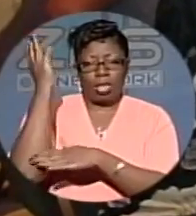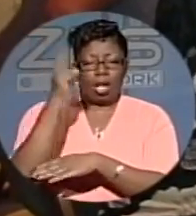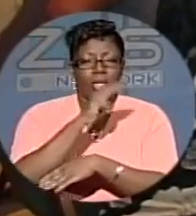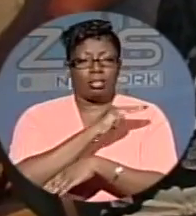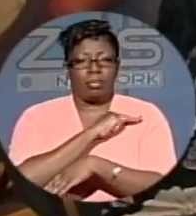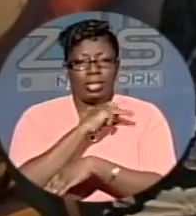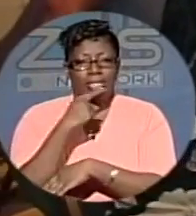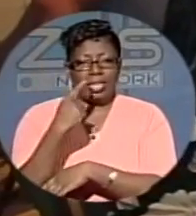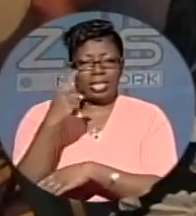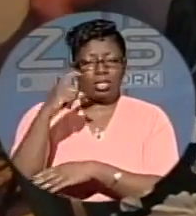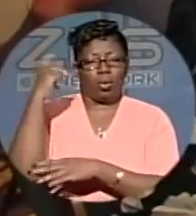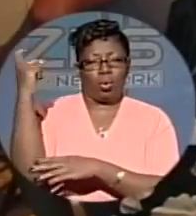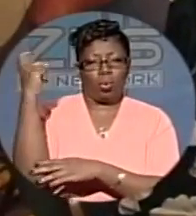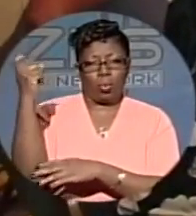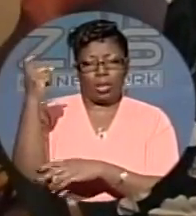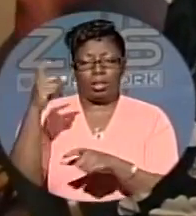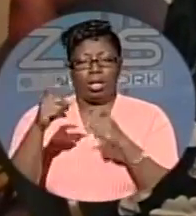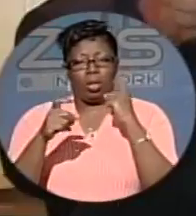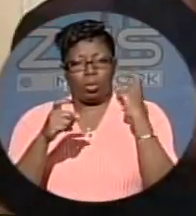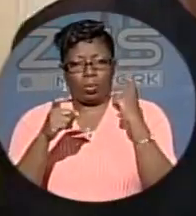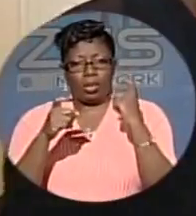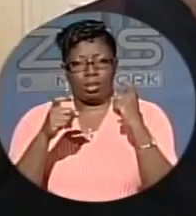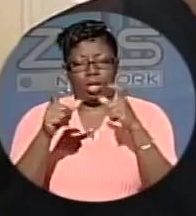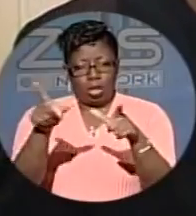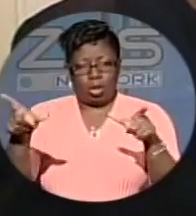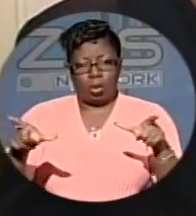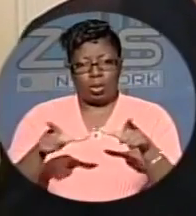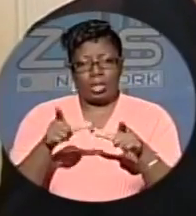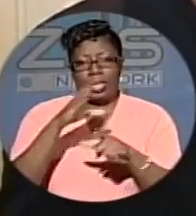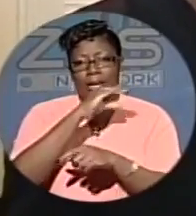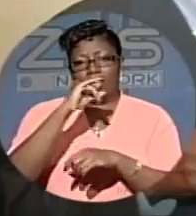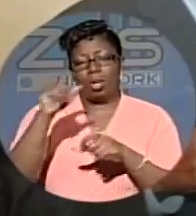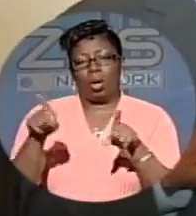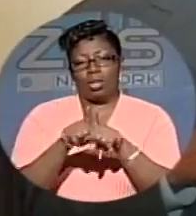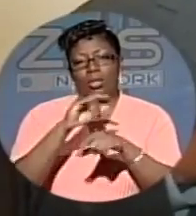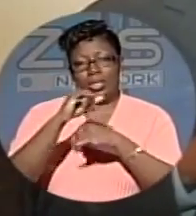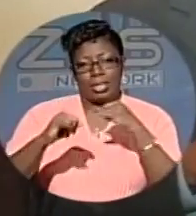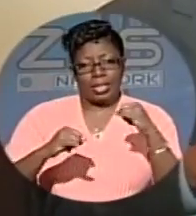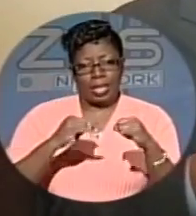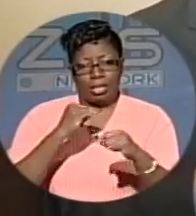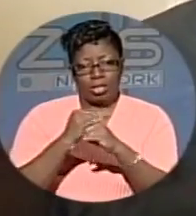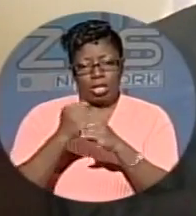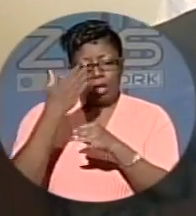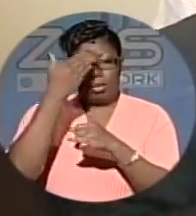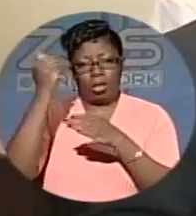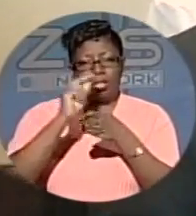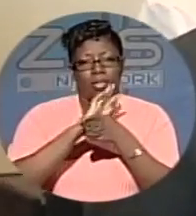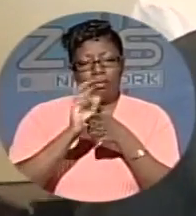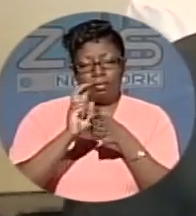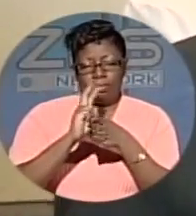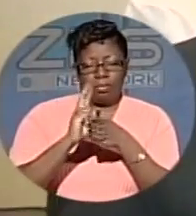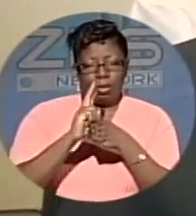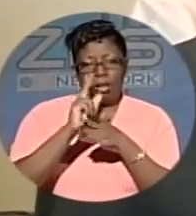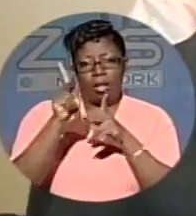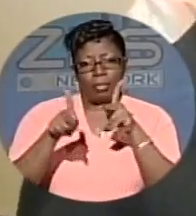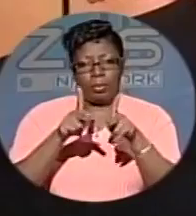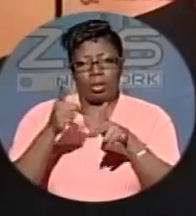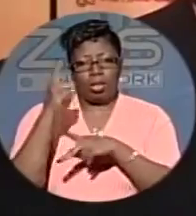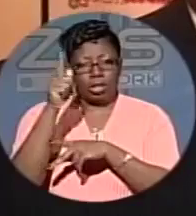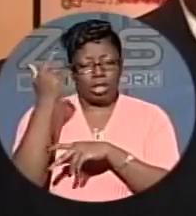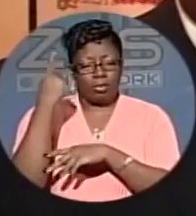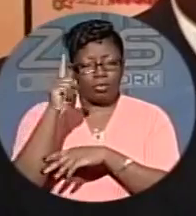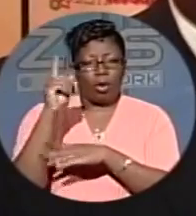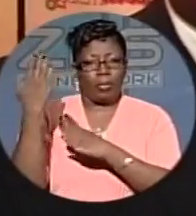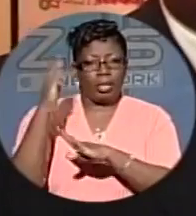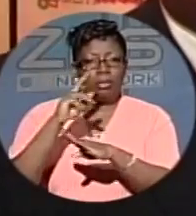a win-win for Ferguson, both locally and internationally, as the film industry is always looking for Bahamian music. This particular project